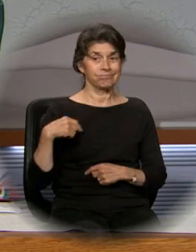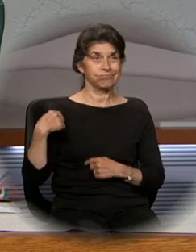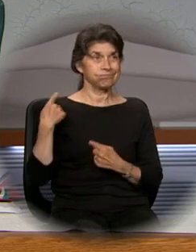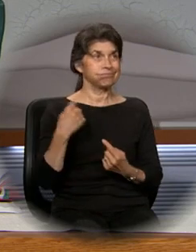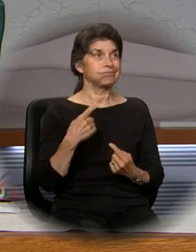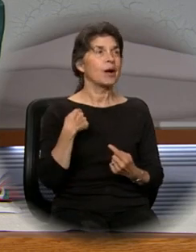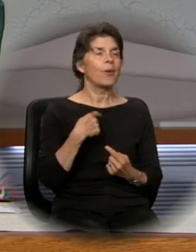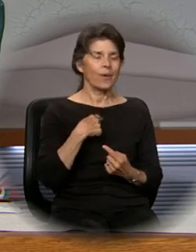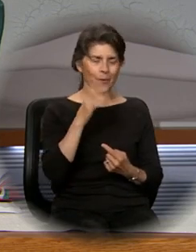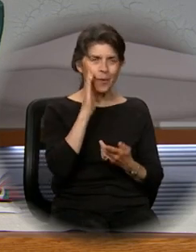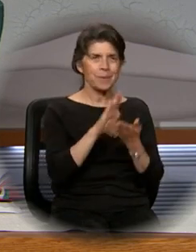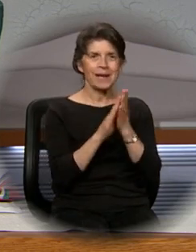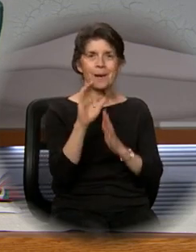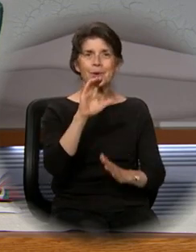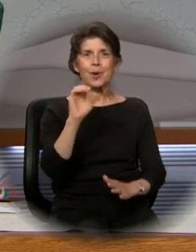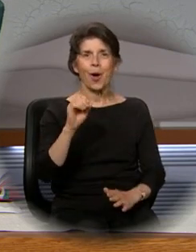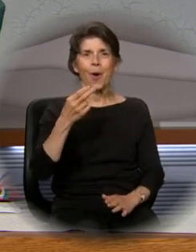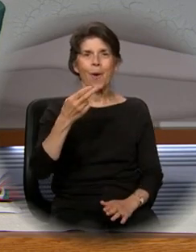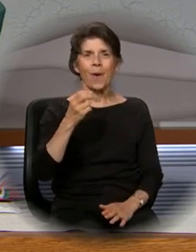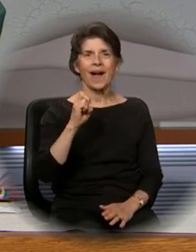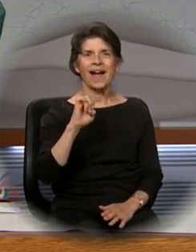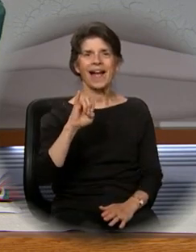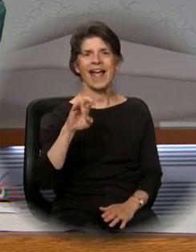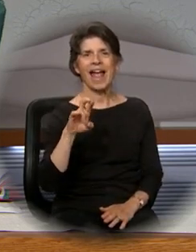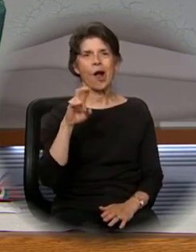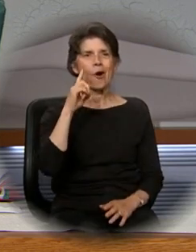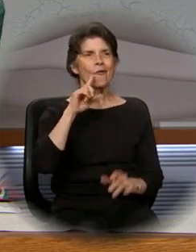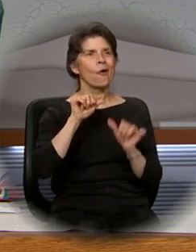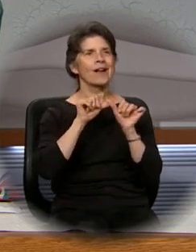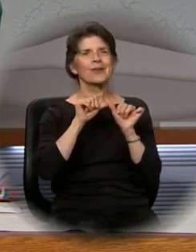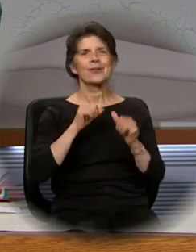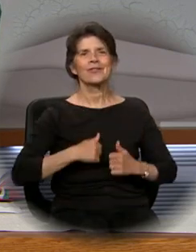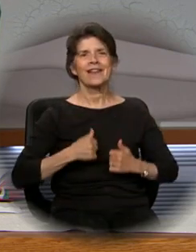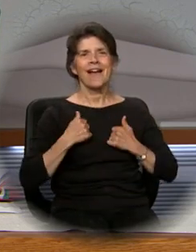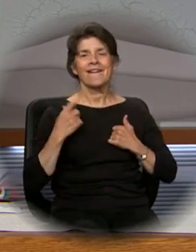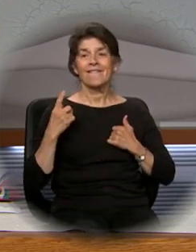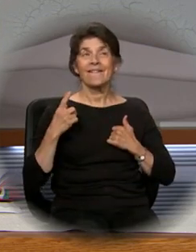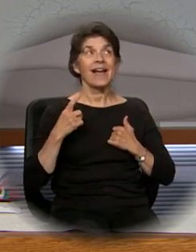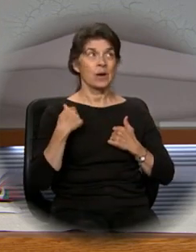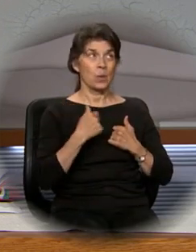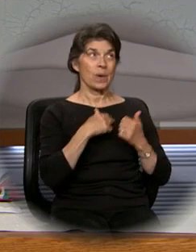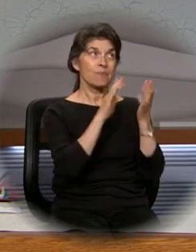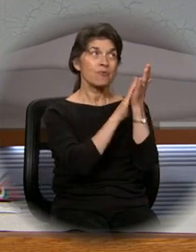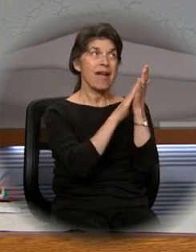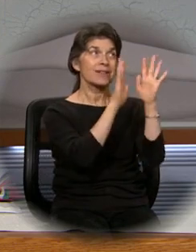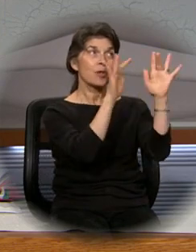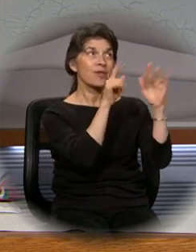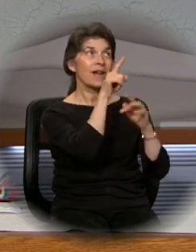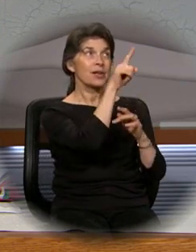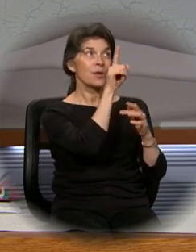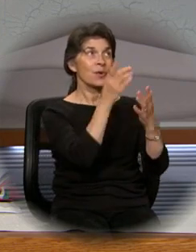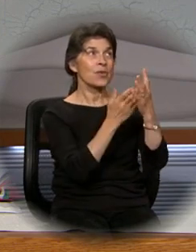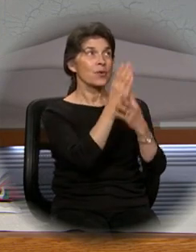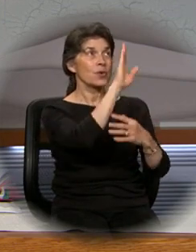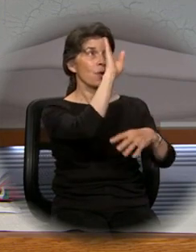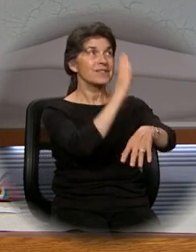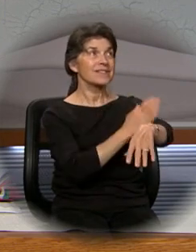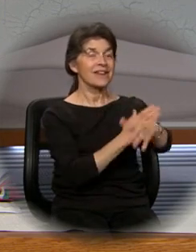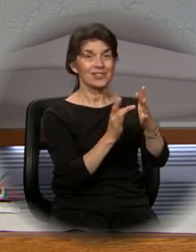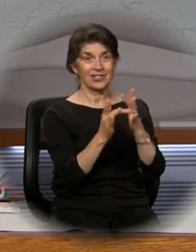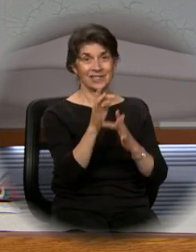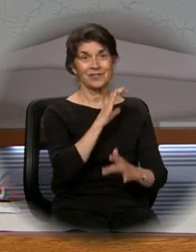may merit to be co-heirs to eternal life and may praise and glorify you through your Son, Jesus Christ.